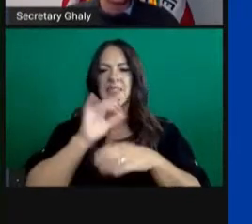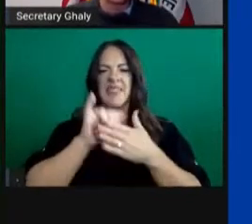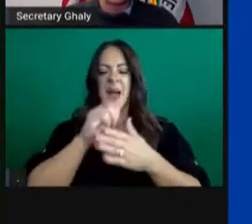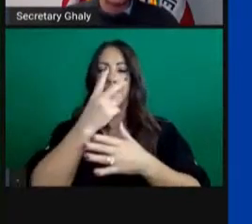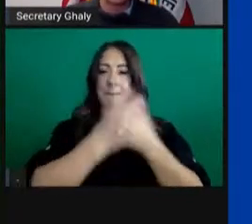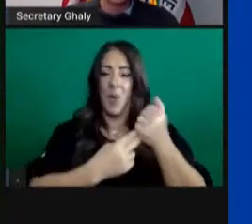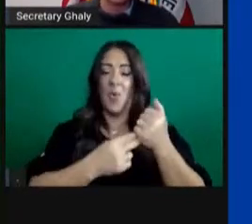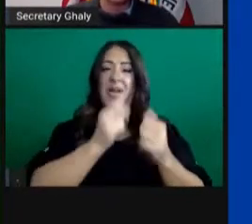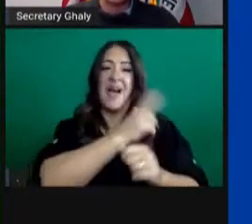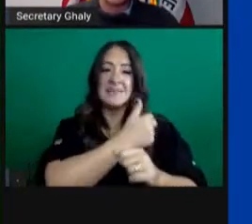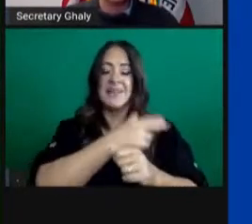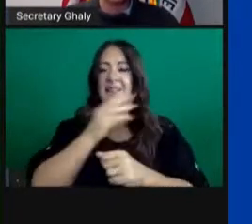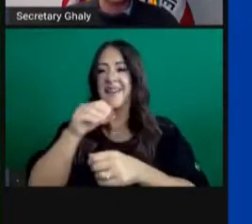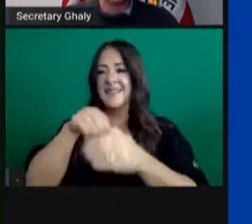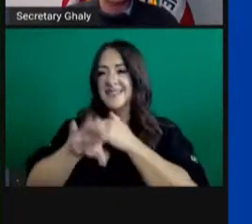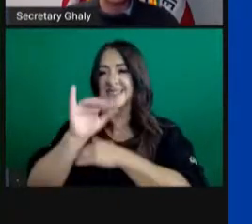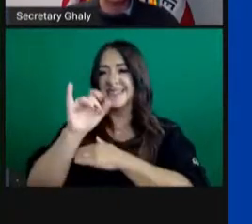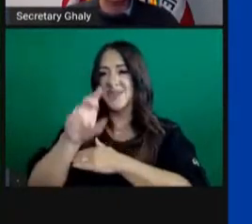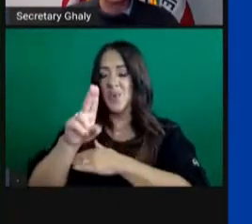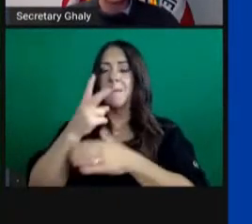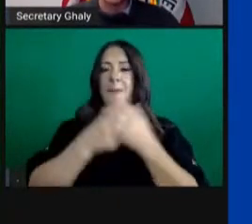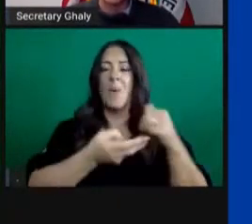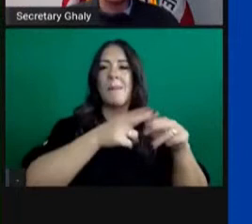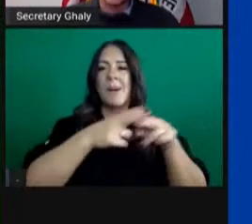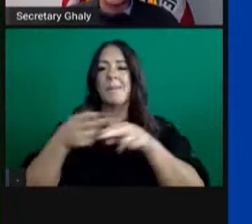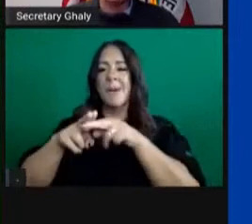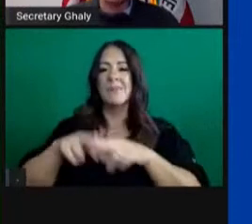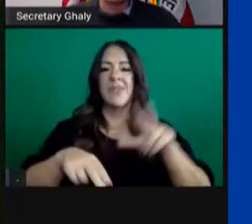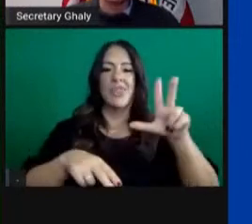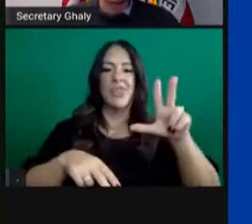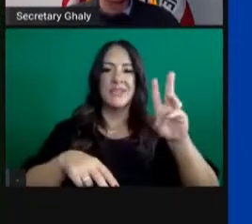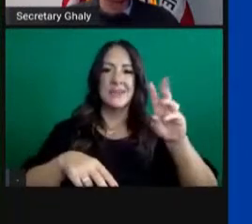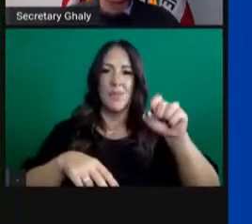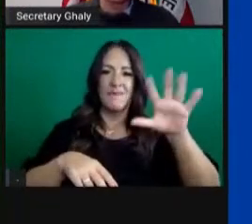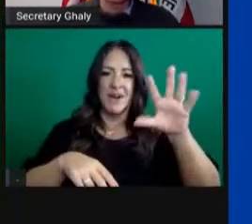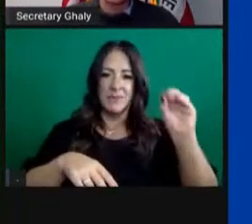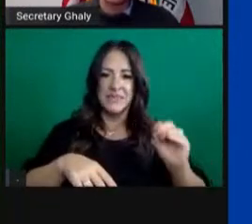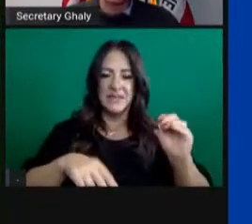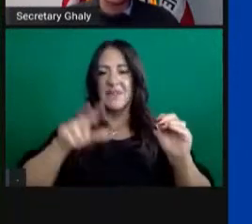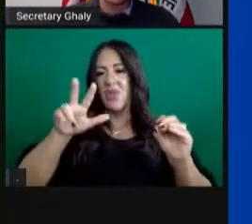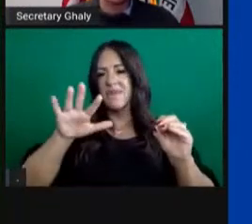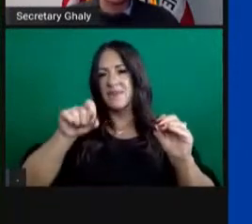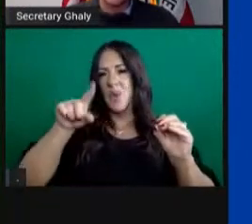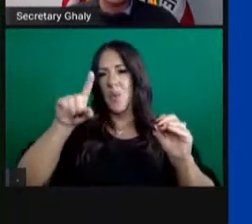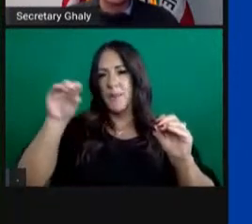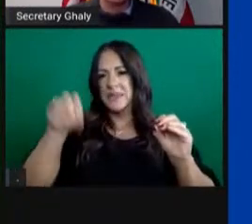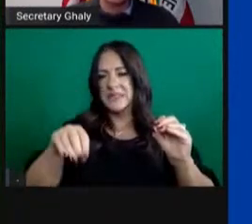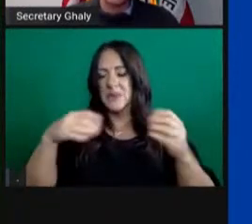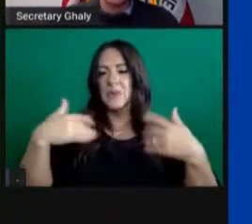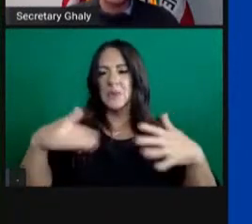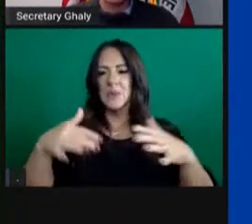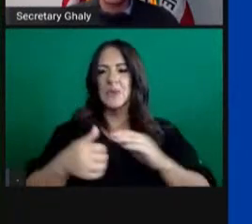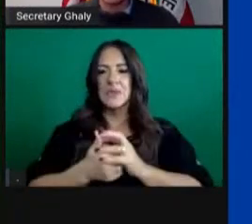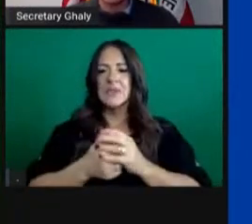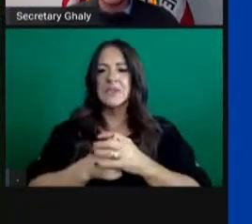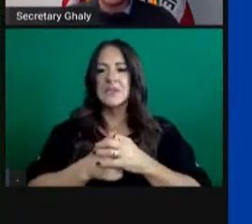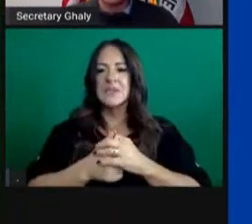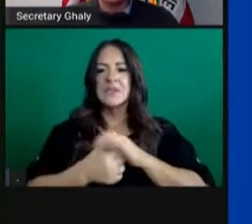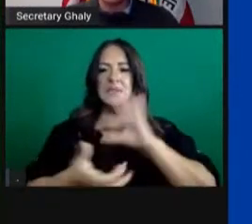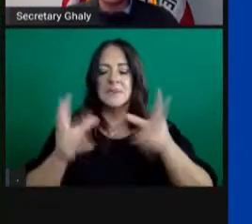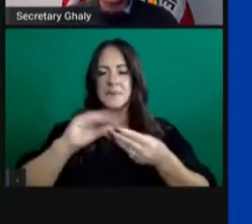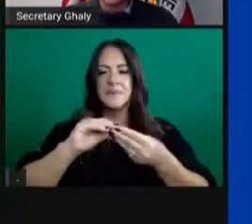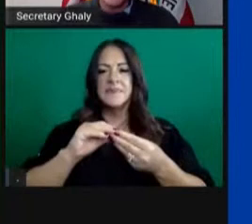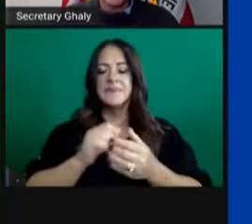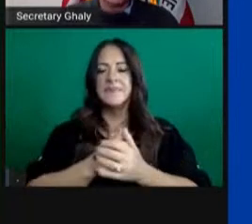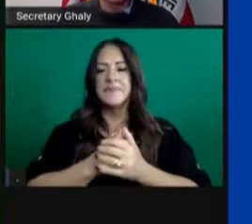over 35% in the past 14 days, now over 4,300 total ICU admissions across